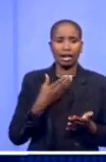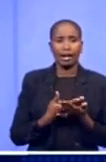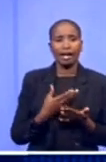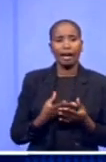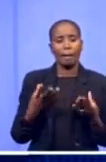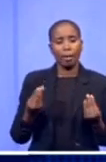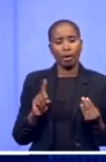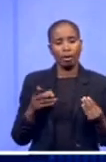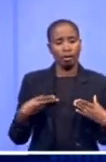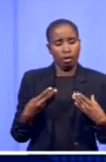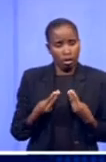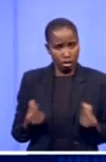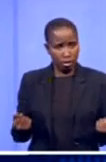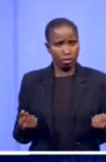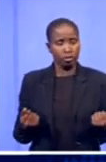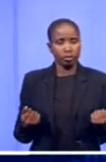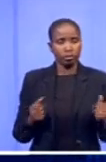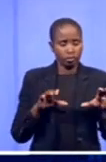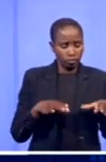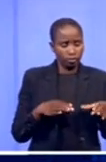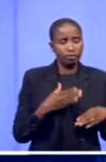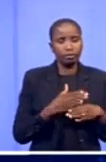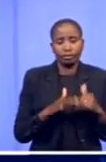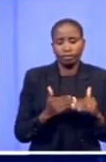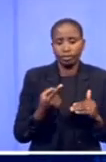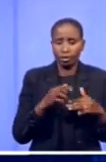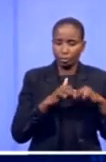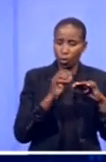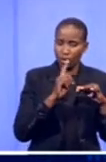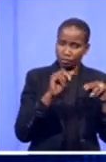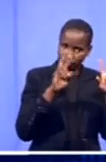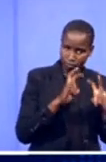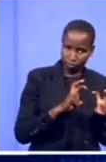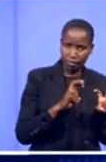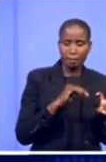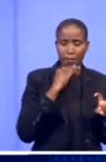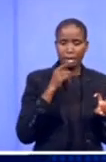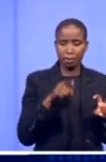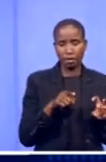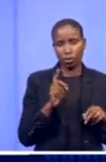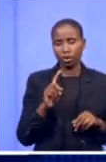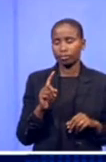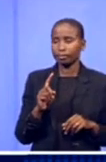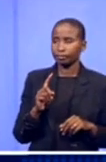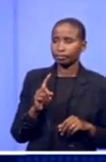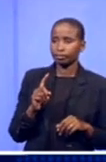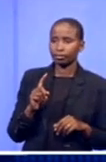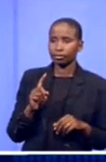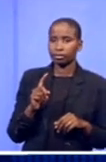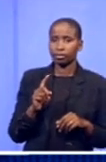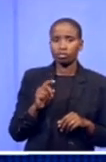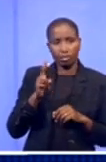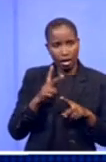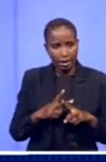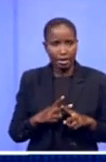energy, and that we were committed to future bidding rounds in terms of renewable energy, there were issues.